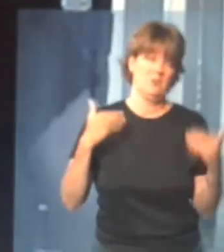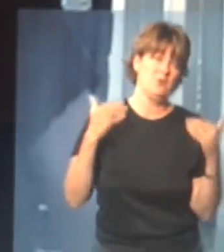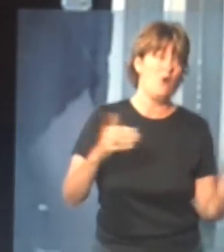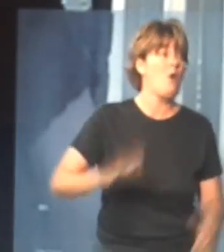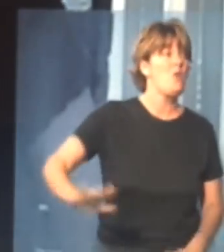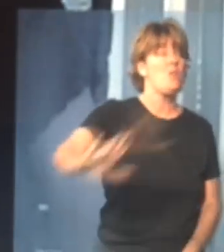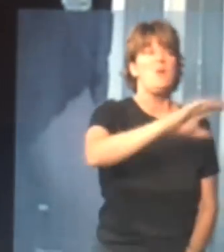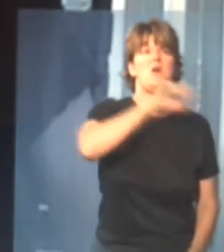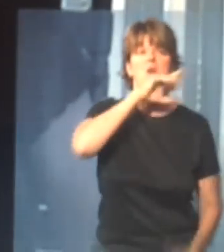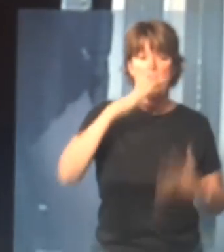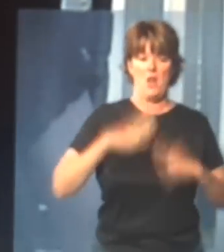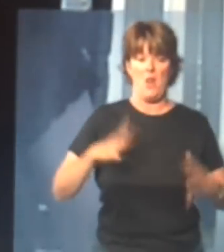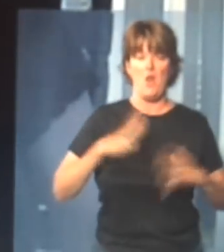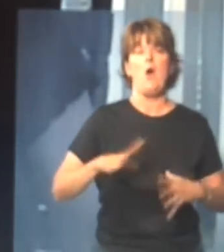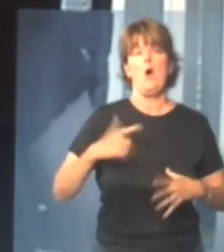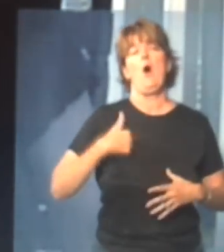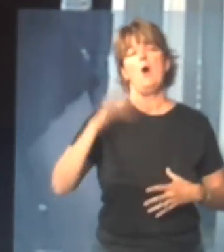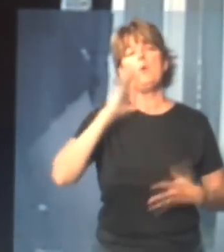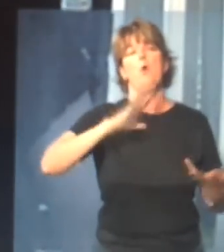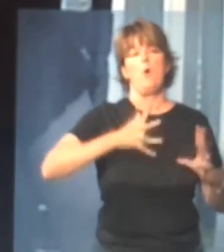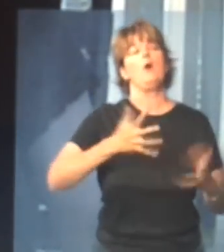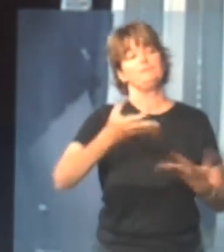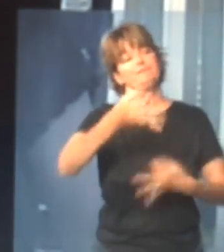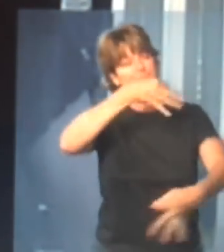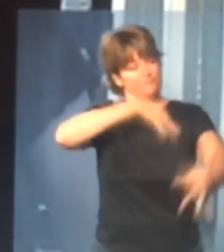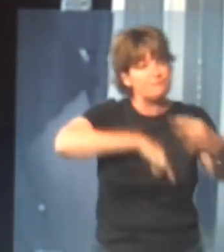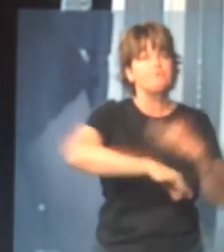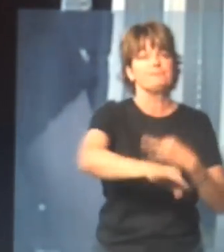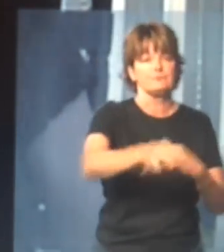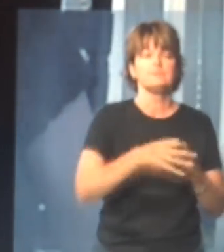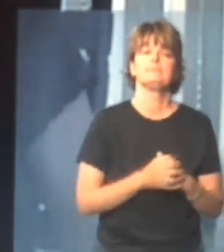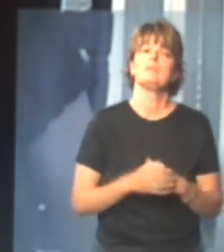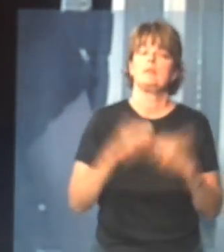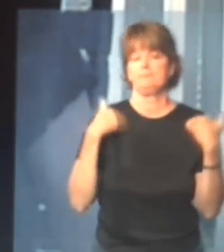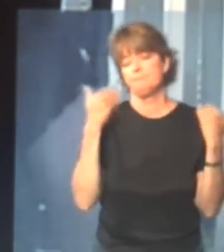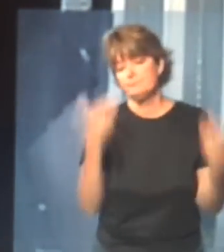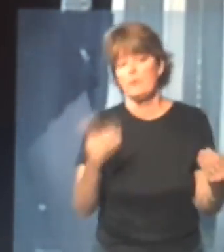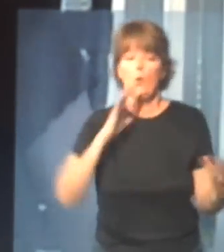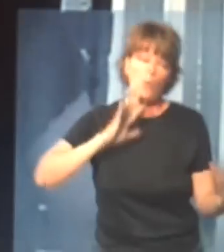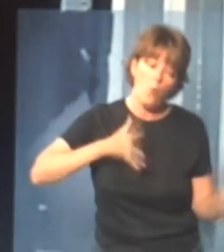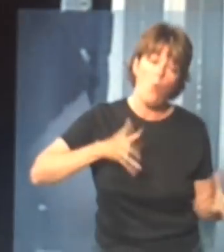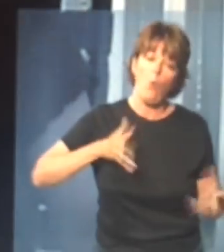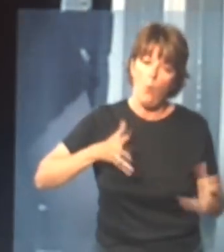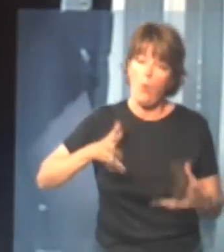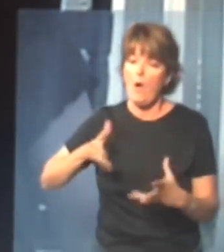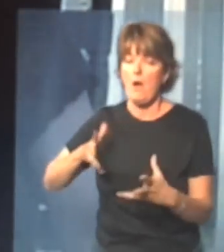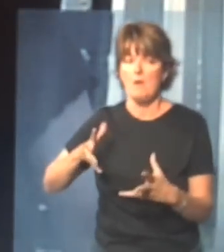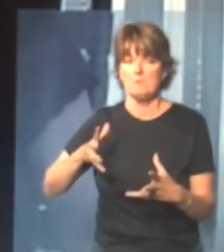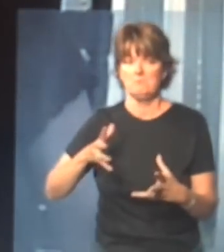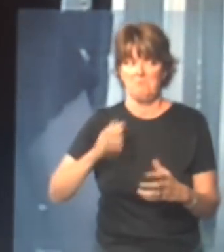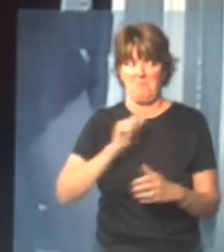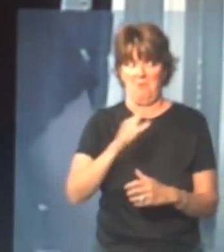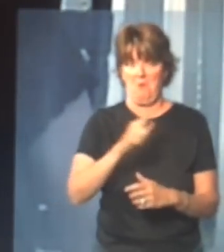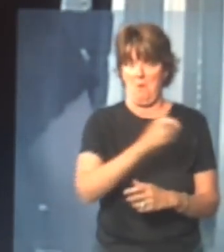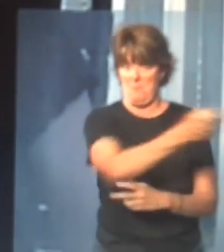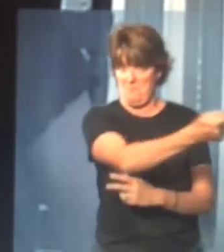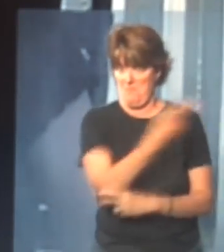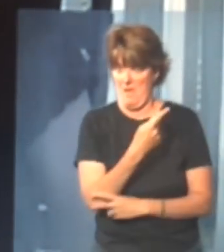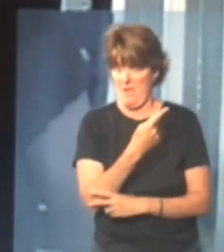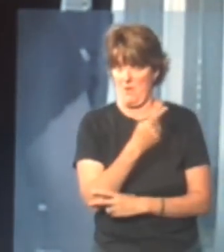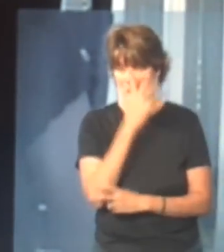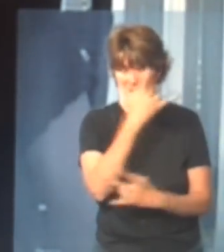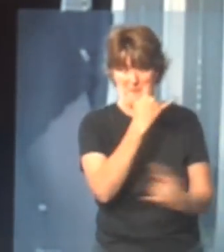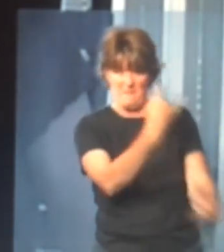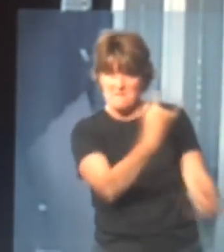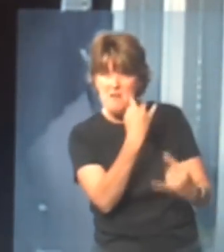you know, to compensate for a miserable day for them, you know, so I wished everybody's clothes, and when they all come back, I thought for sure, they all would be